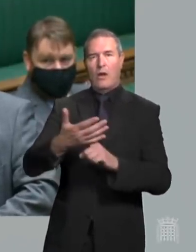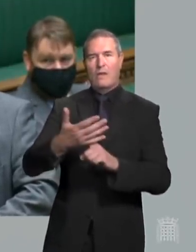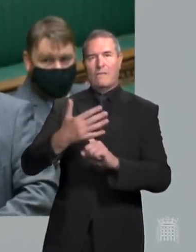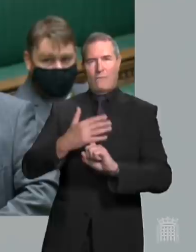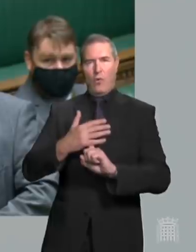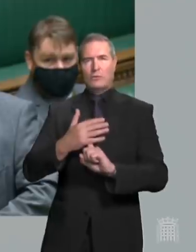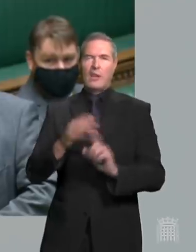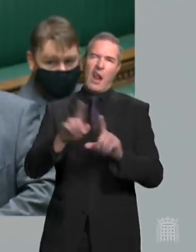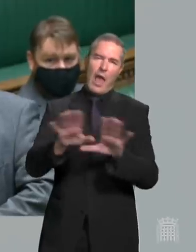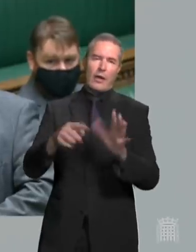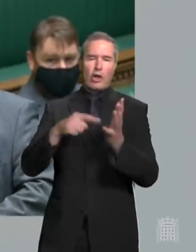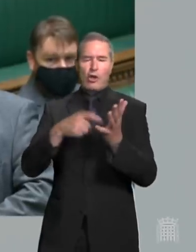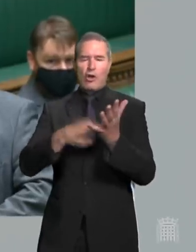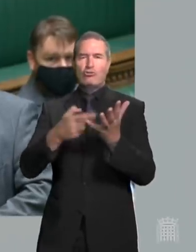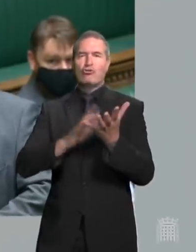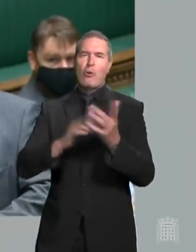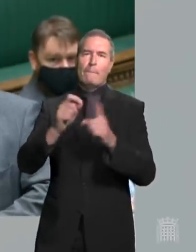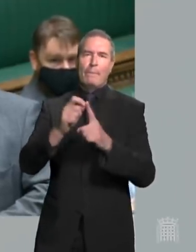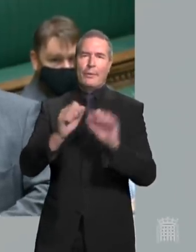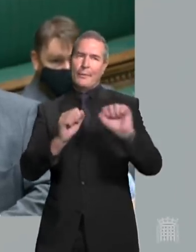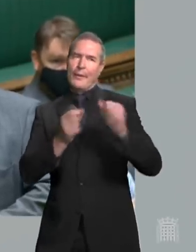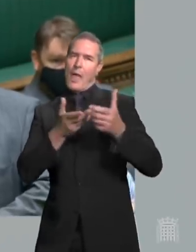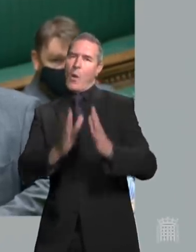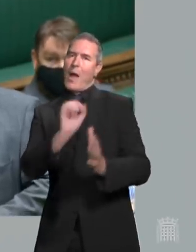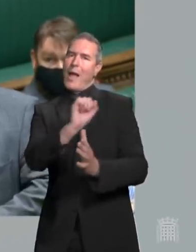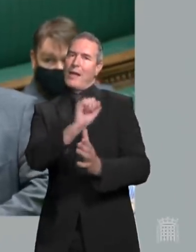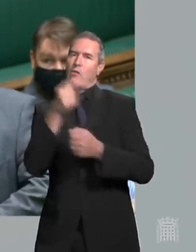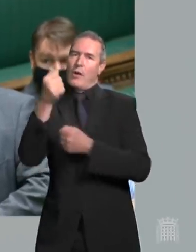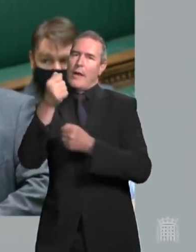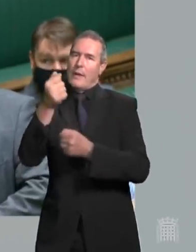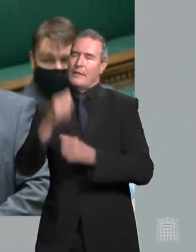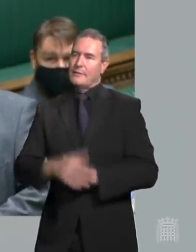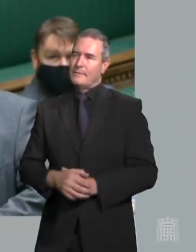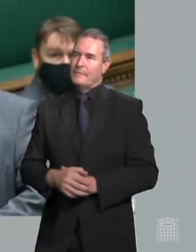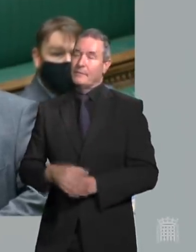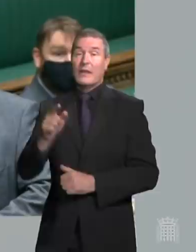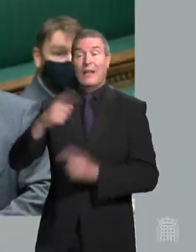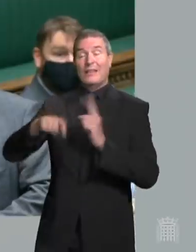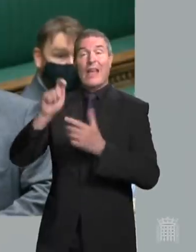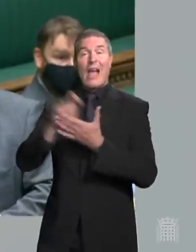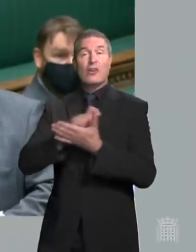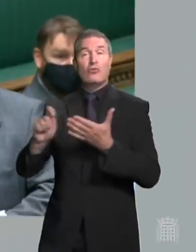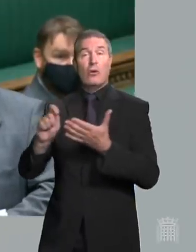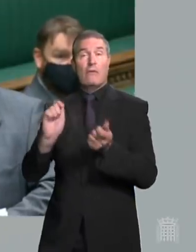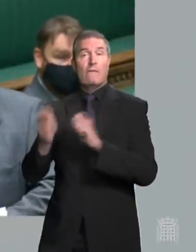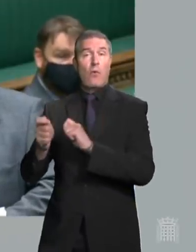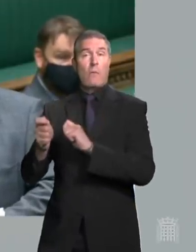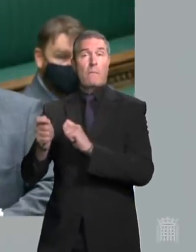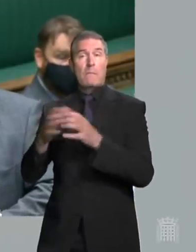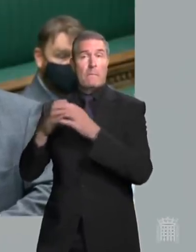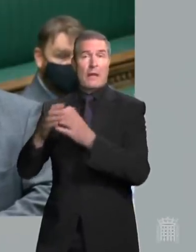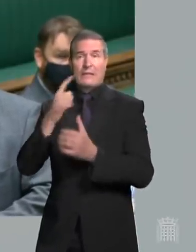Trumpian voter ID laws in the UK. The Electoral Reform Society says it could lead to voter